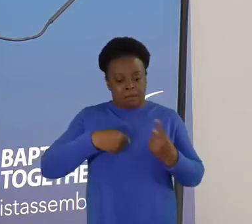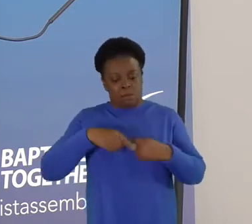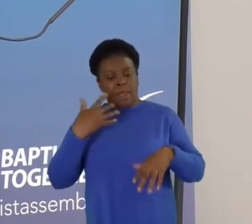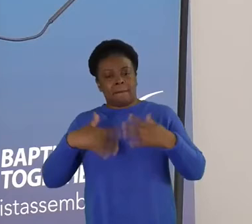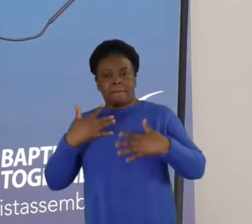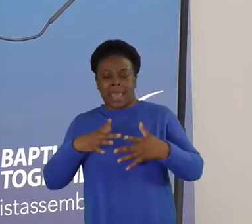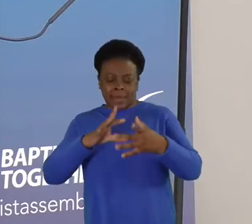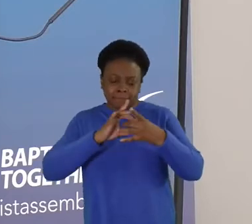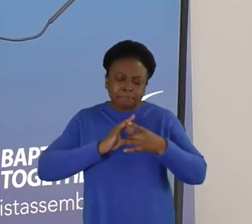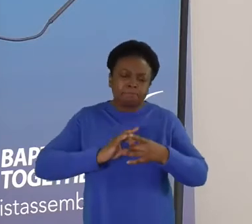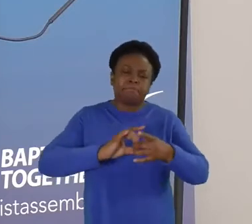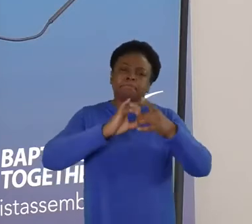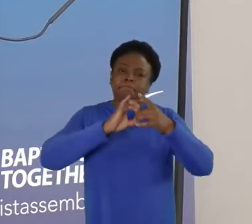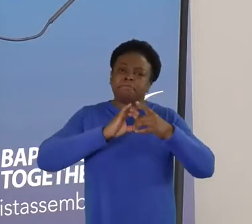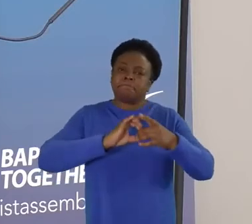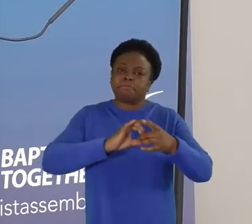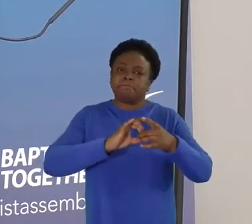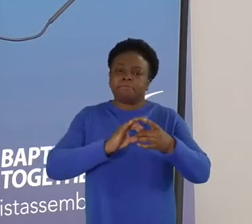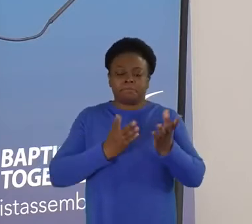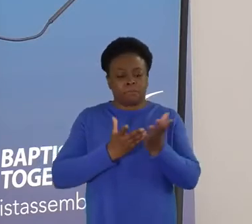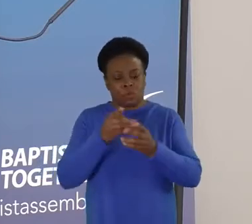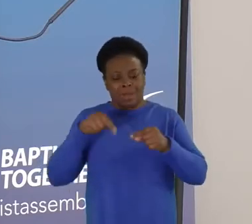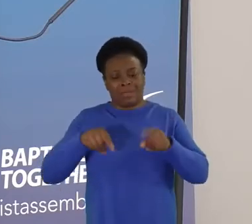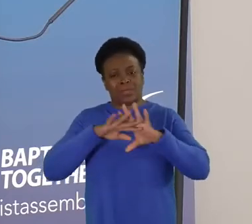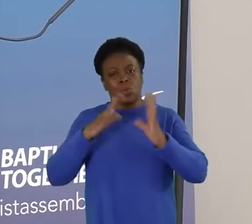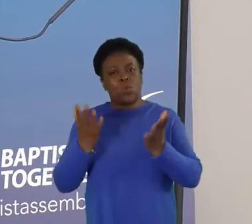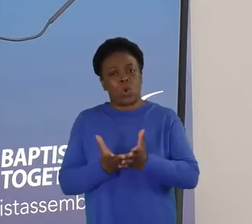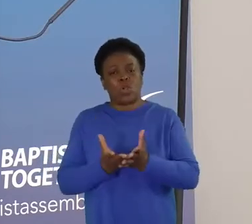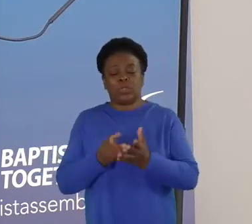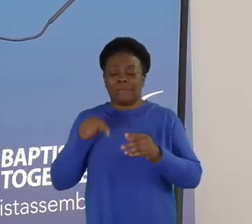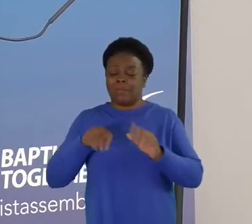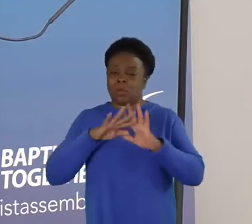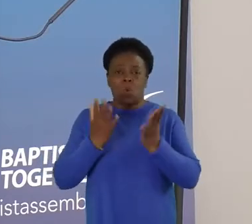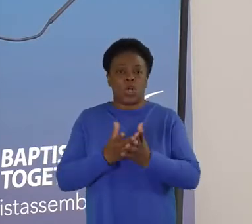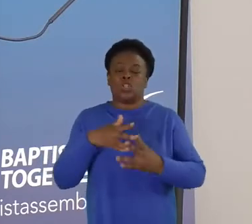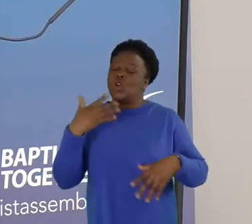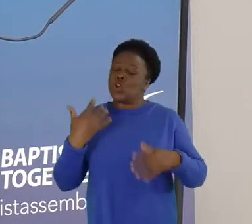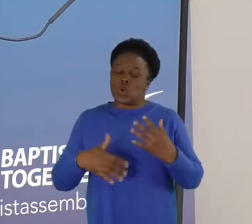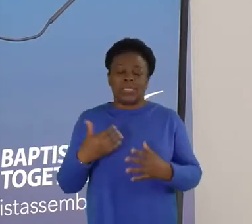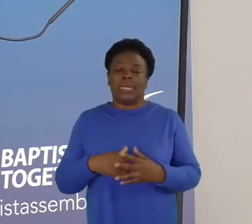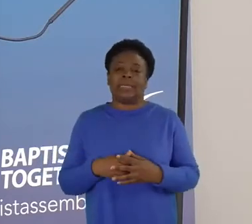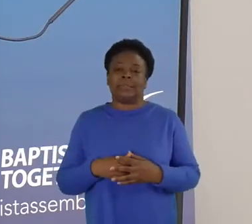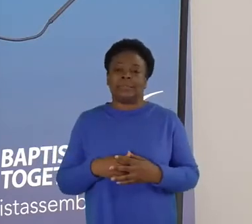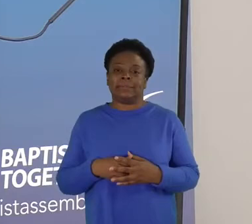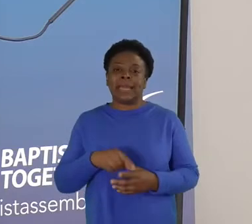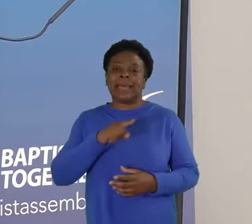of solidarity in a hurting world. And that is what we do this evening.